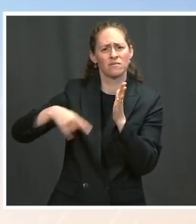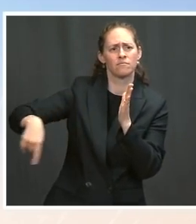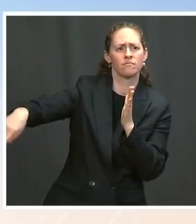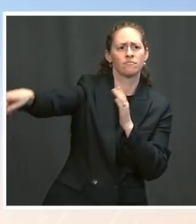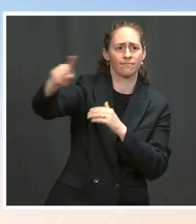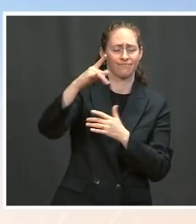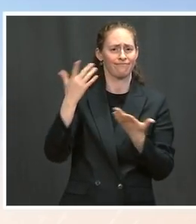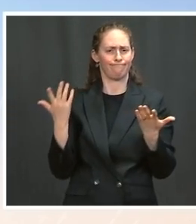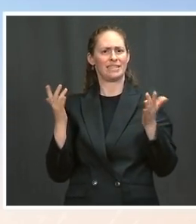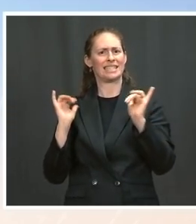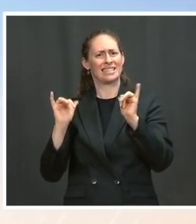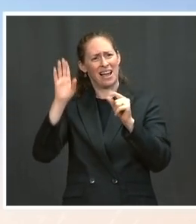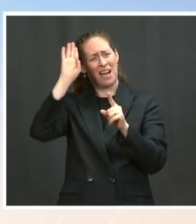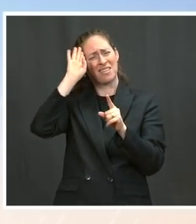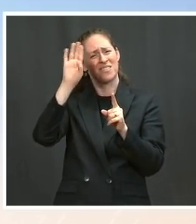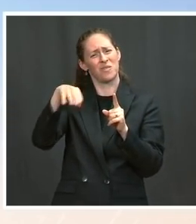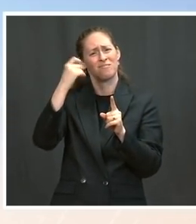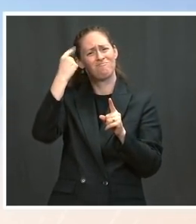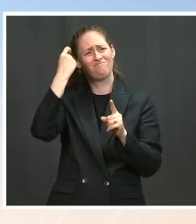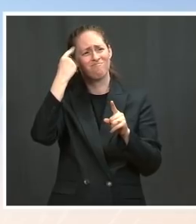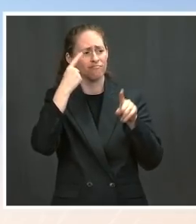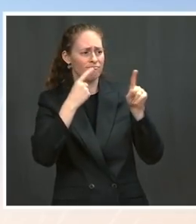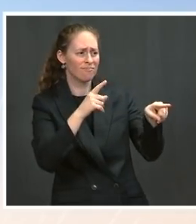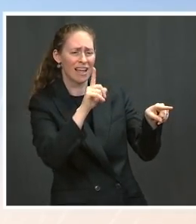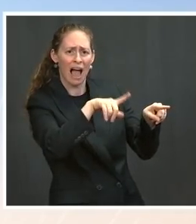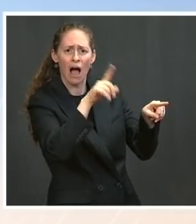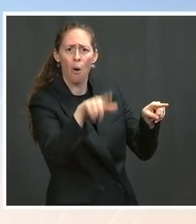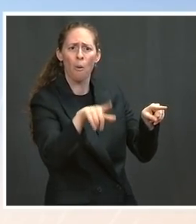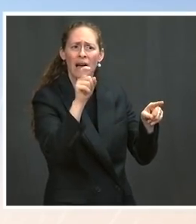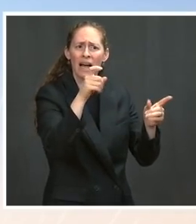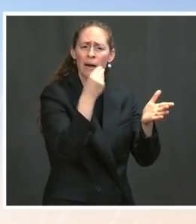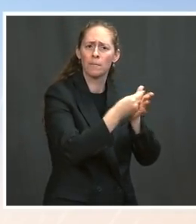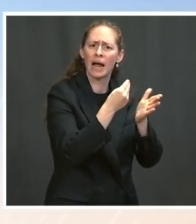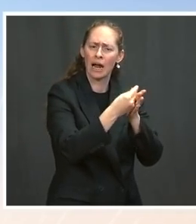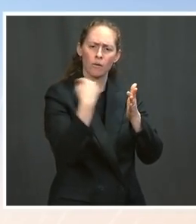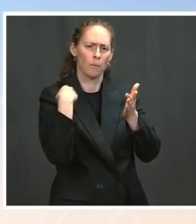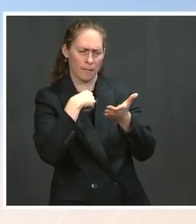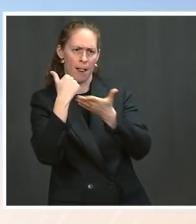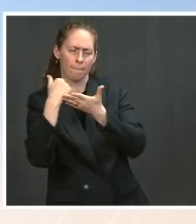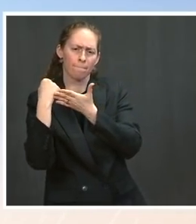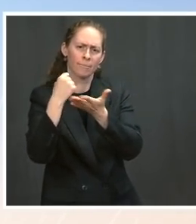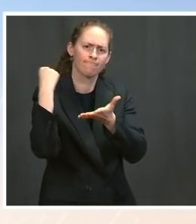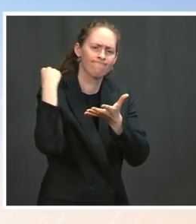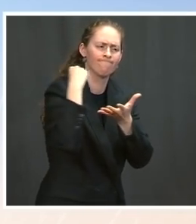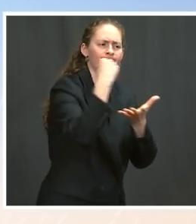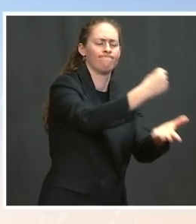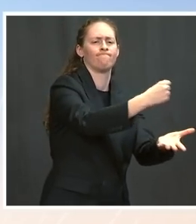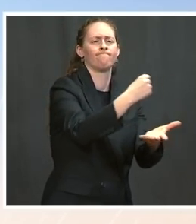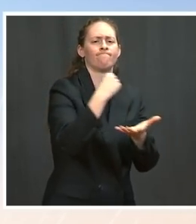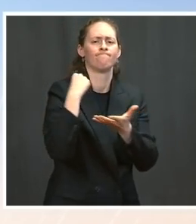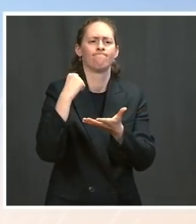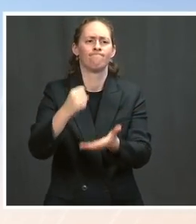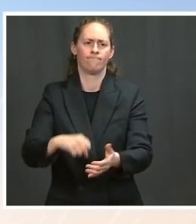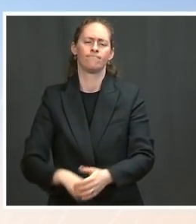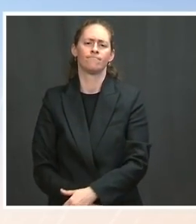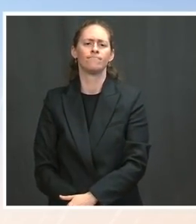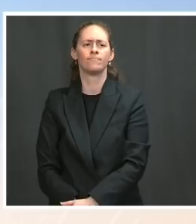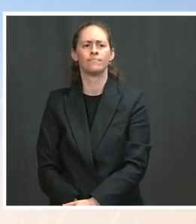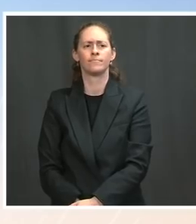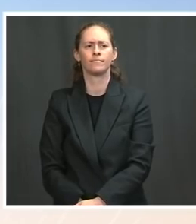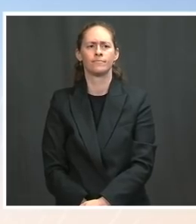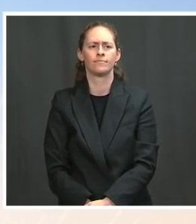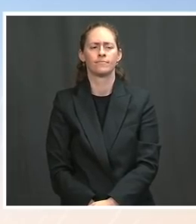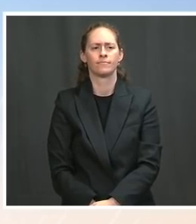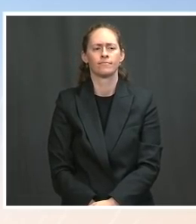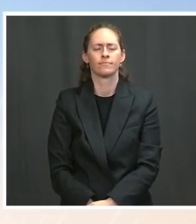their families. In addition to the funding, the administration announced new updated guidance to make sure that these funds get out quickly to those most